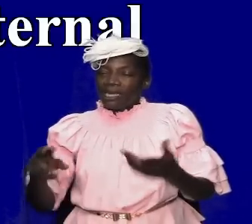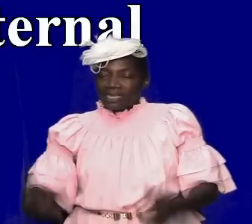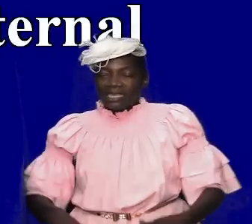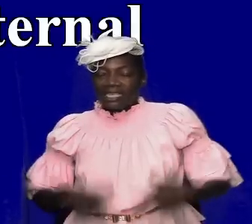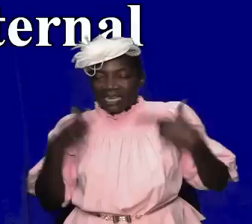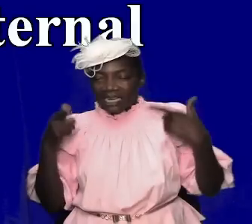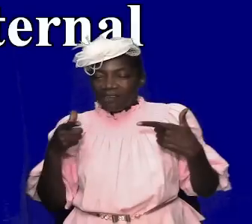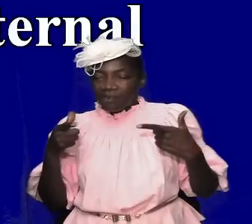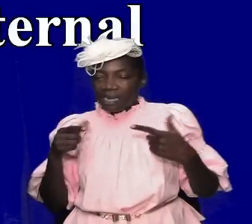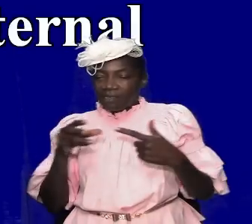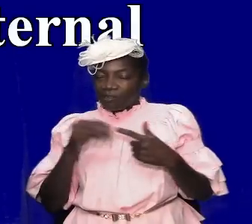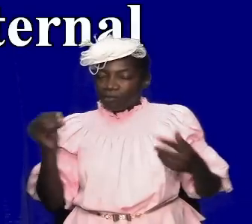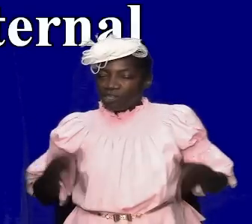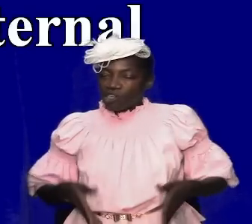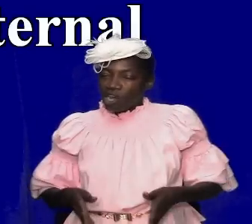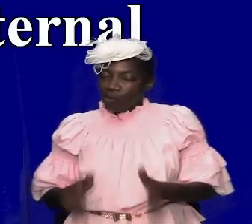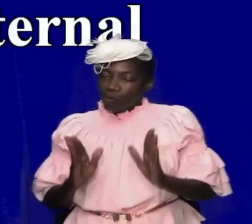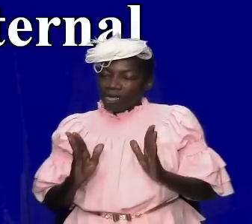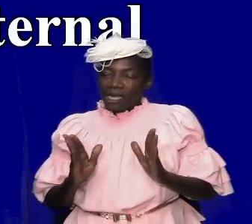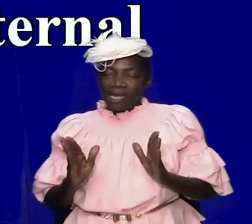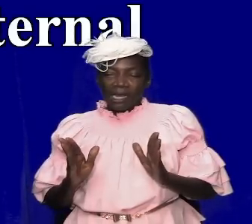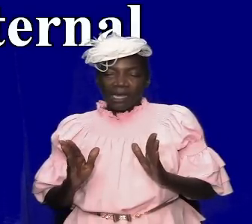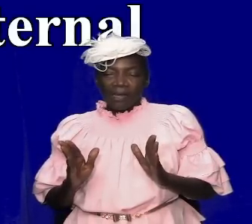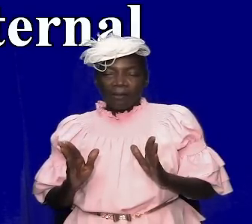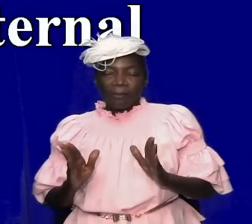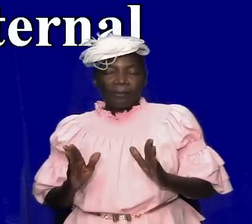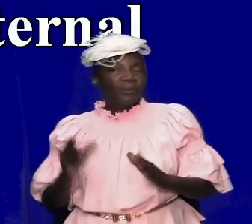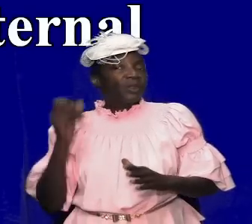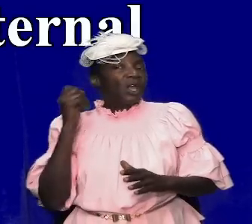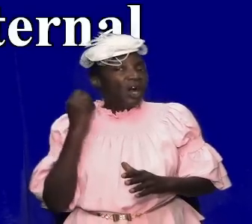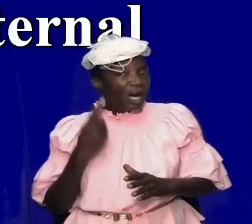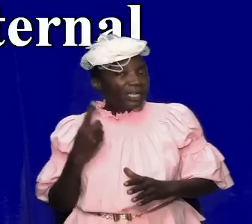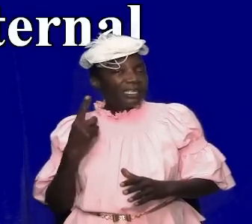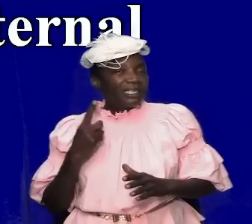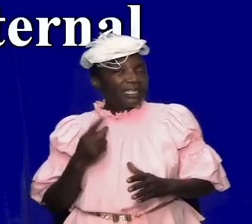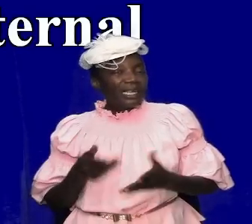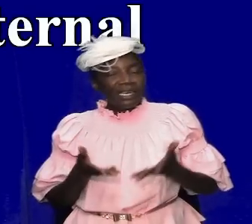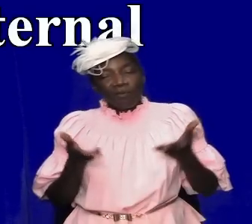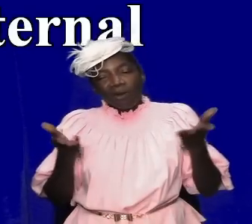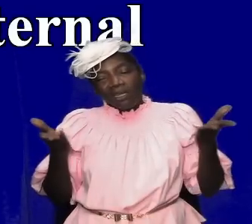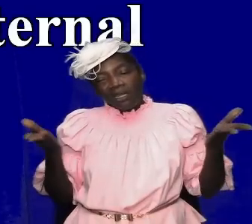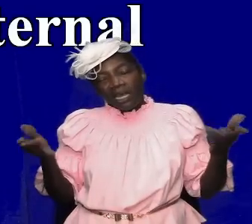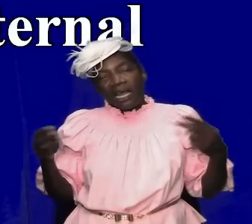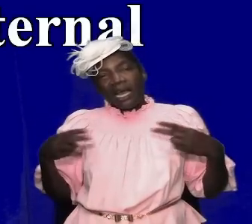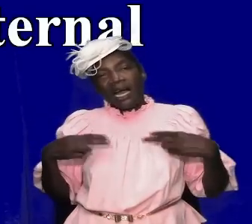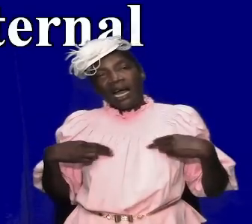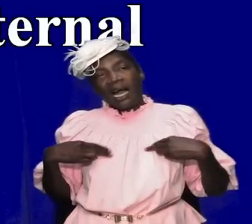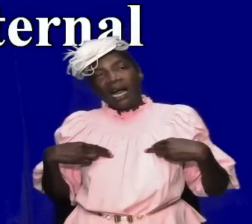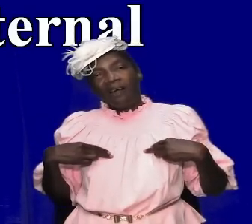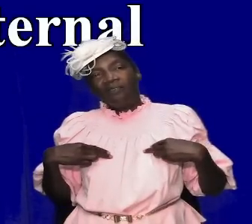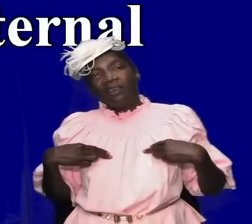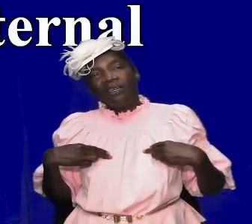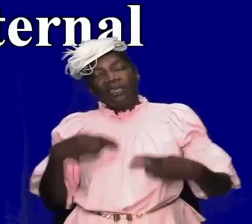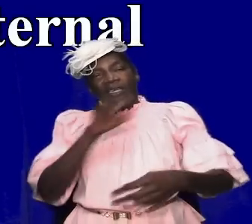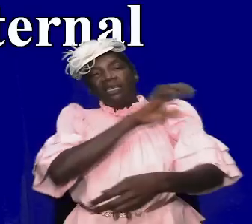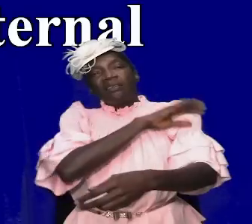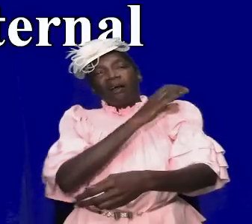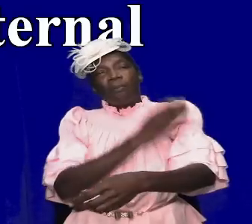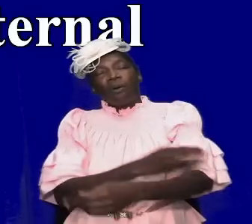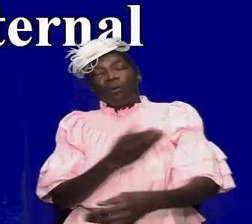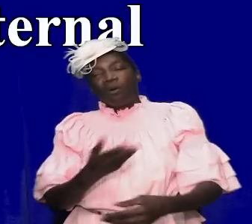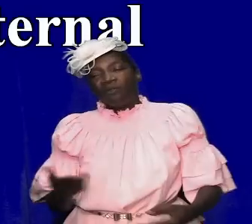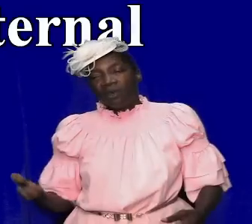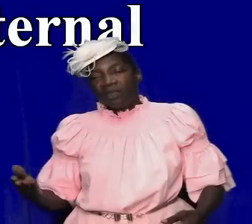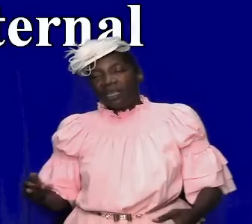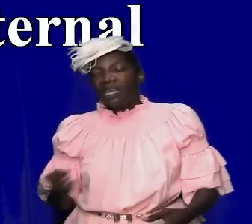particular way it had to do with them understanding that what they have is a powerful thing is a